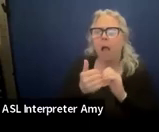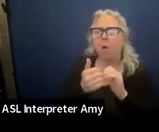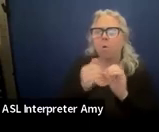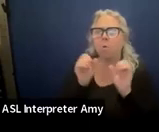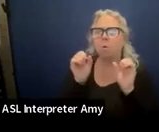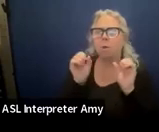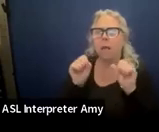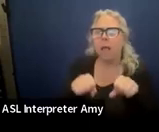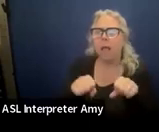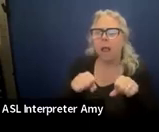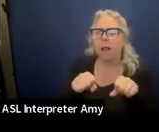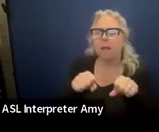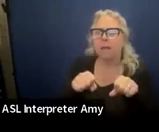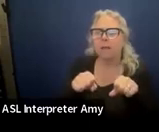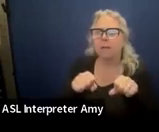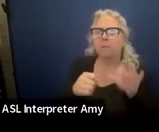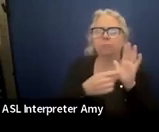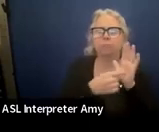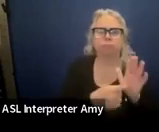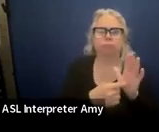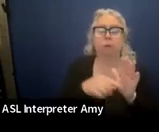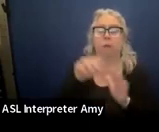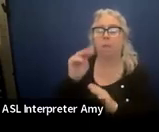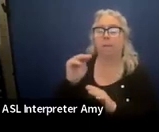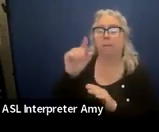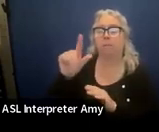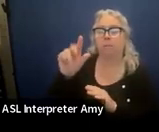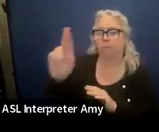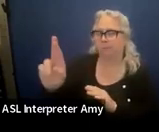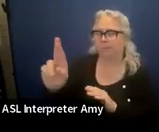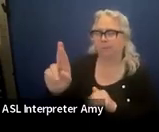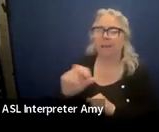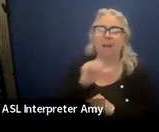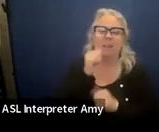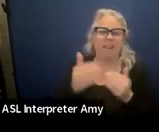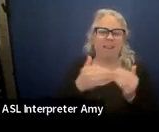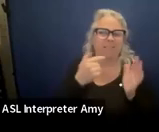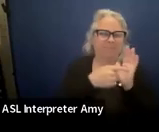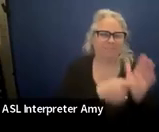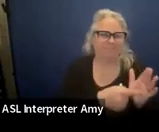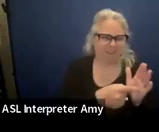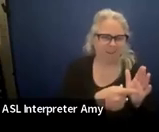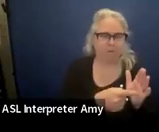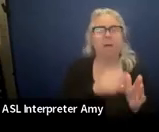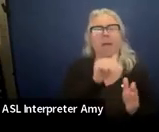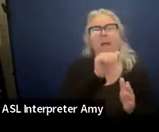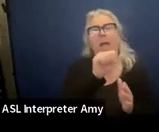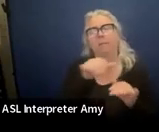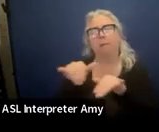cite the main learning results. It's not as easy to cite them as it is Common Core.